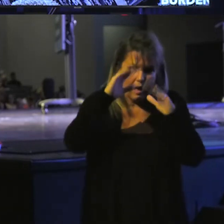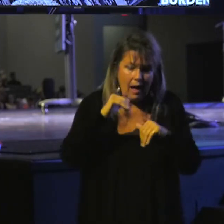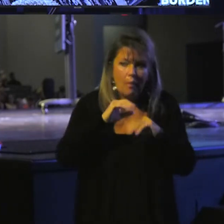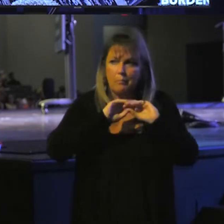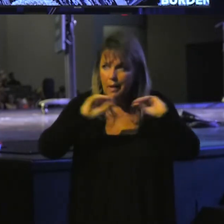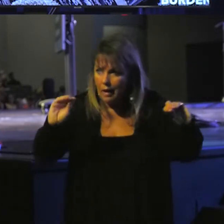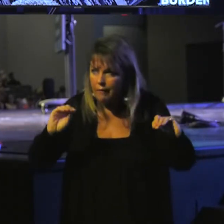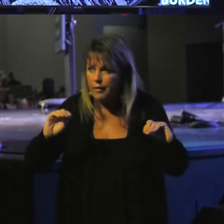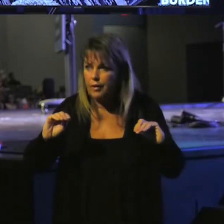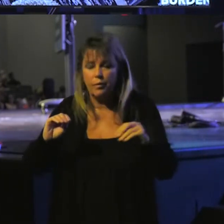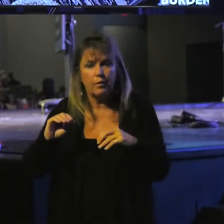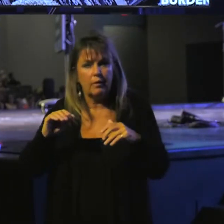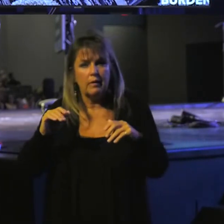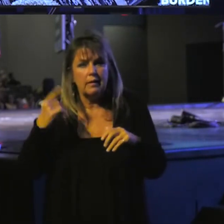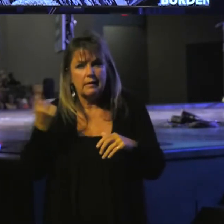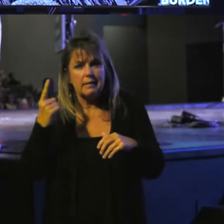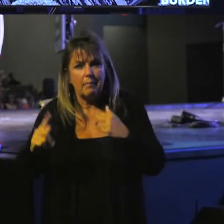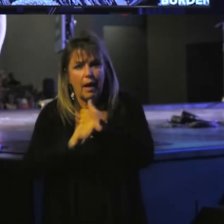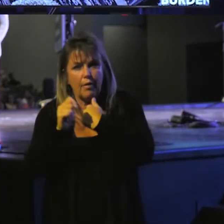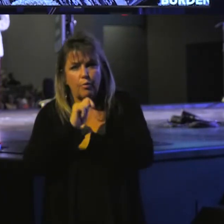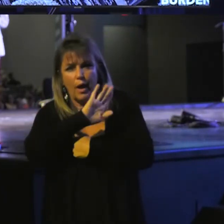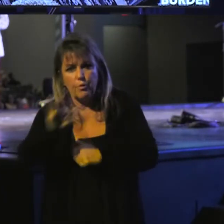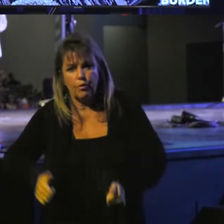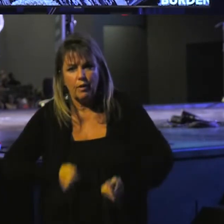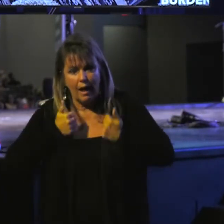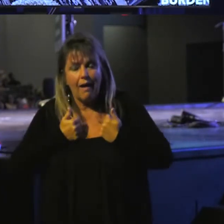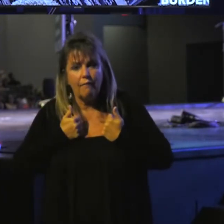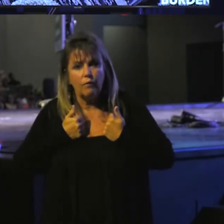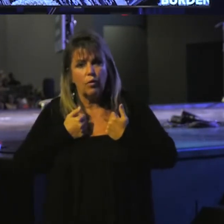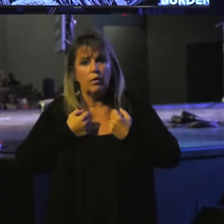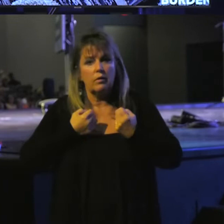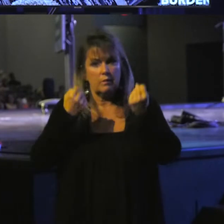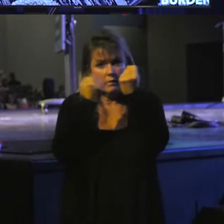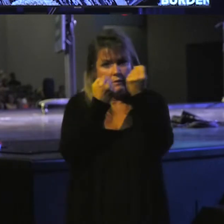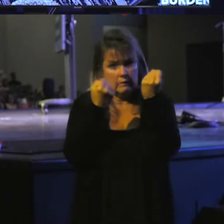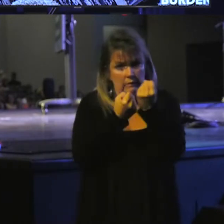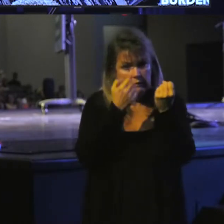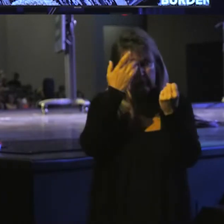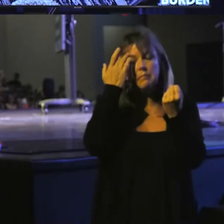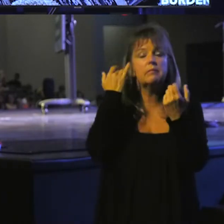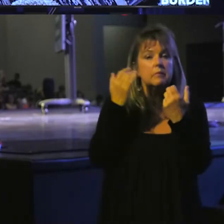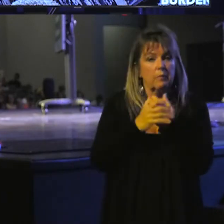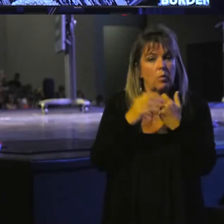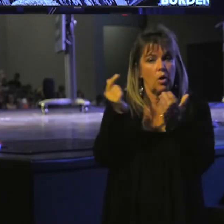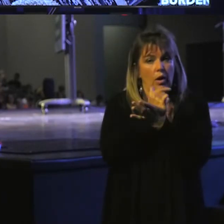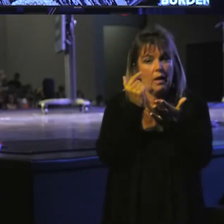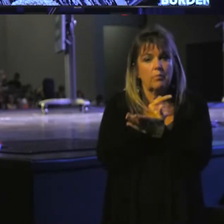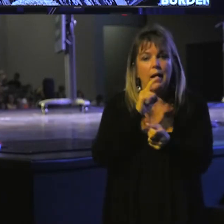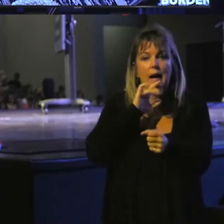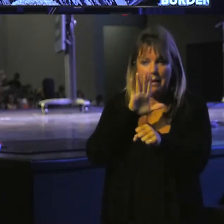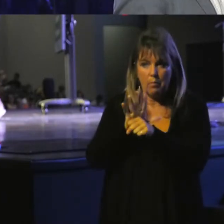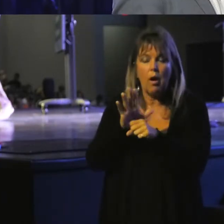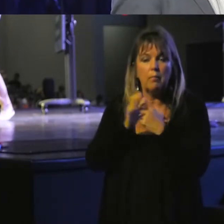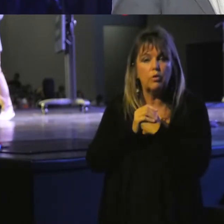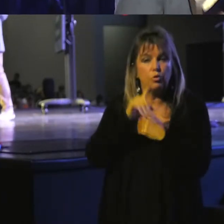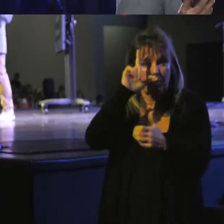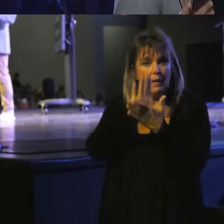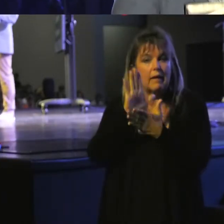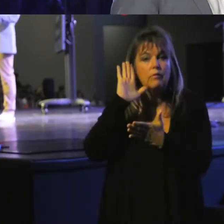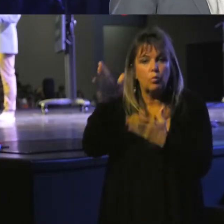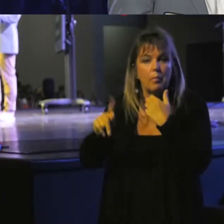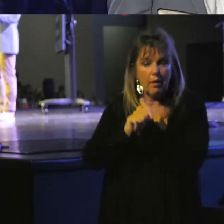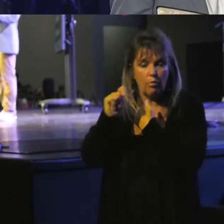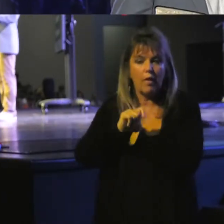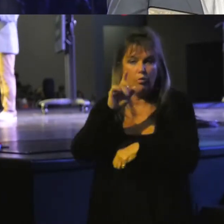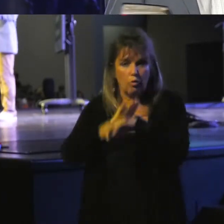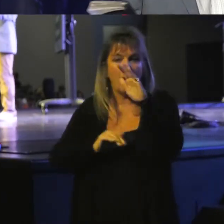none of you ever have your life threatened for taking a stand for the gospel. I promise you you're going have your business threatened. I promise you you'll have your beliefs threatened. I promise you you'll have your